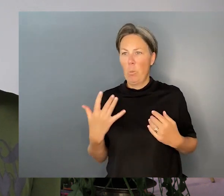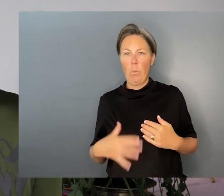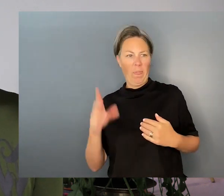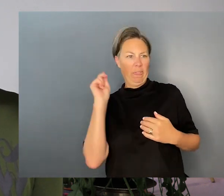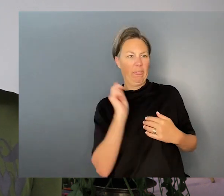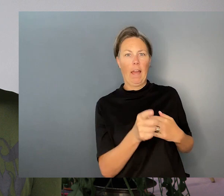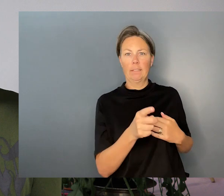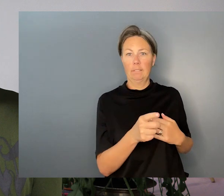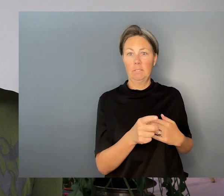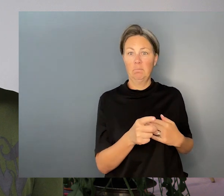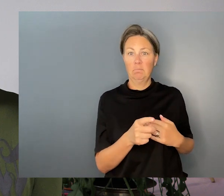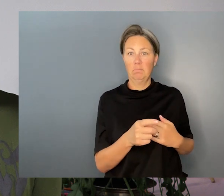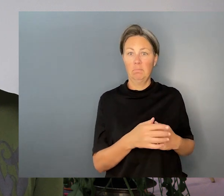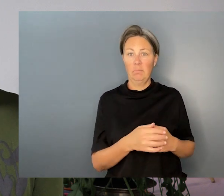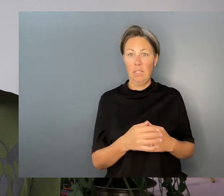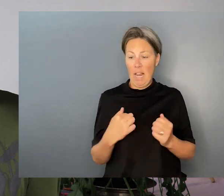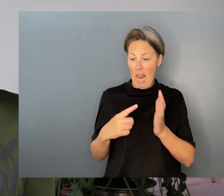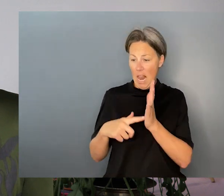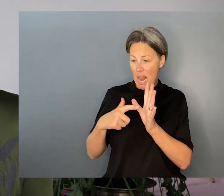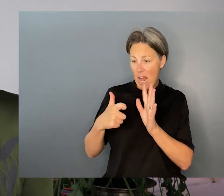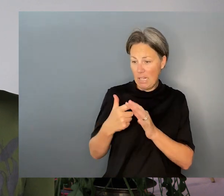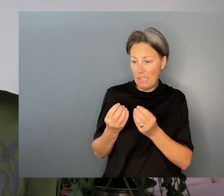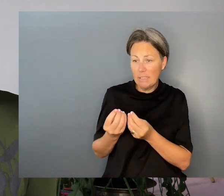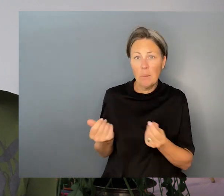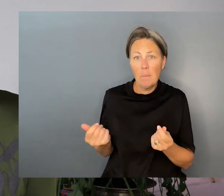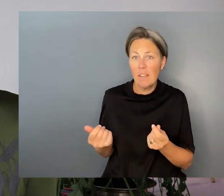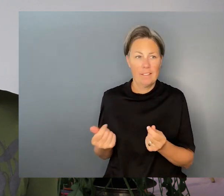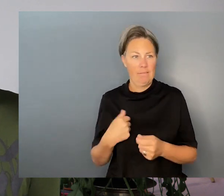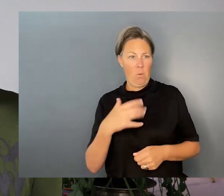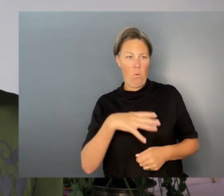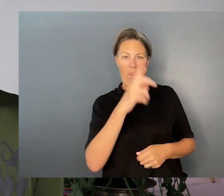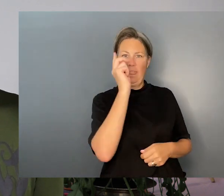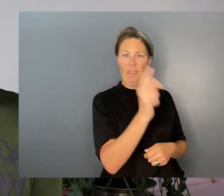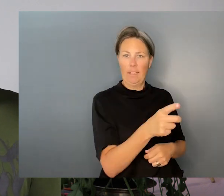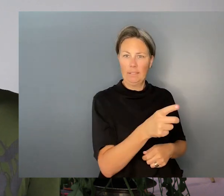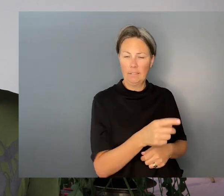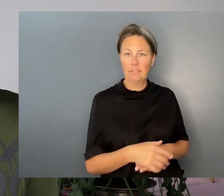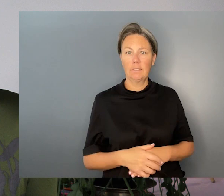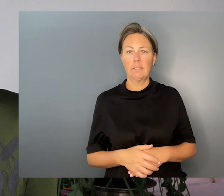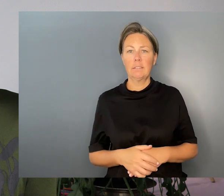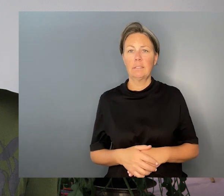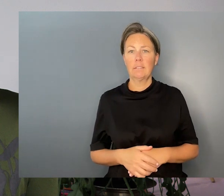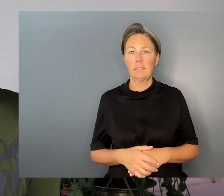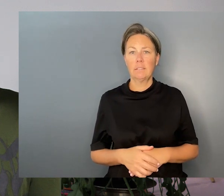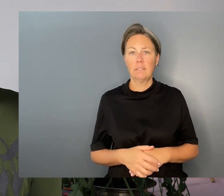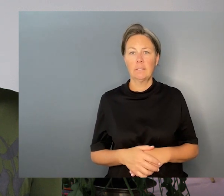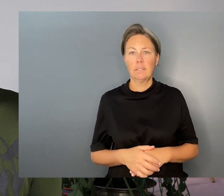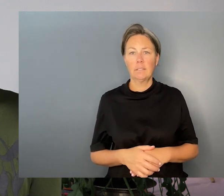It lives on in lack. It is not the handheld but the space between. It is not the line but its making.